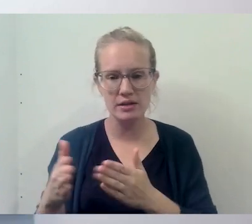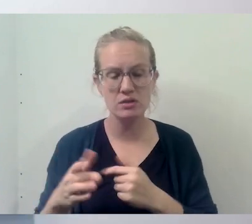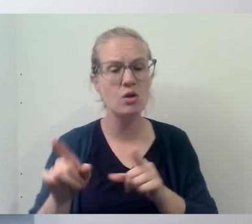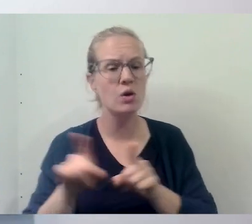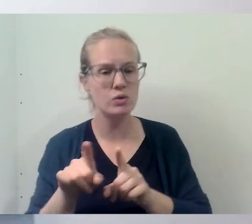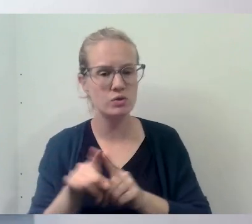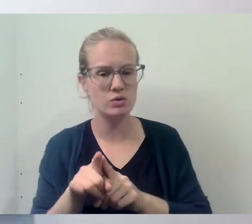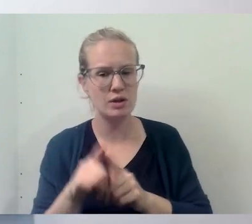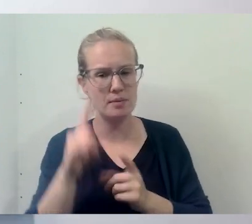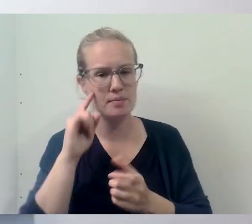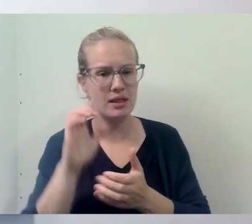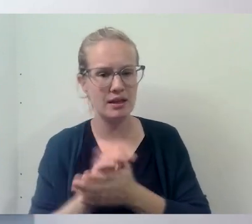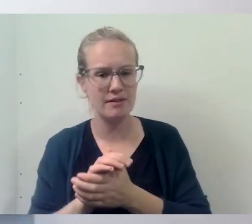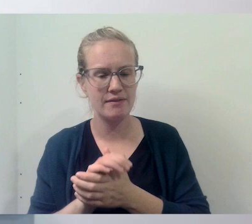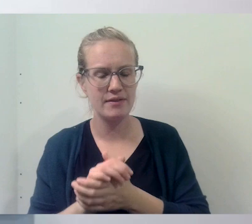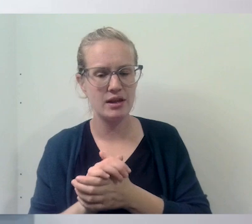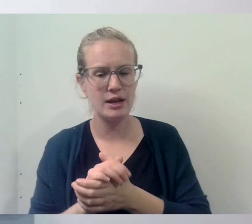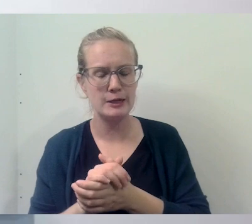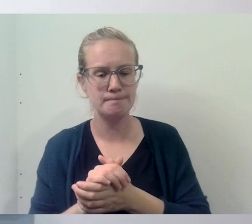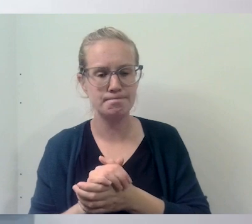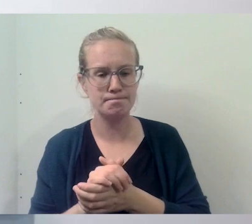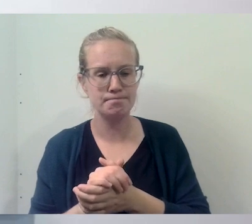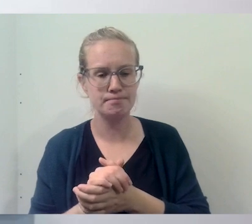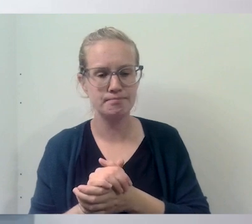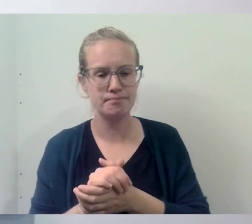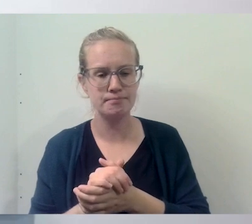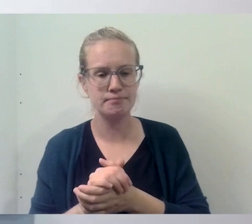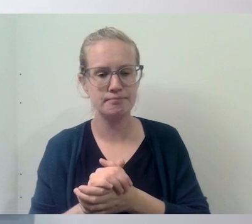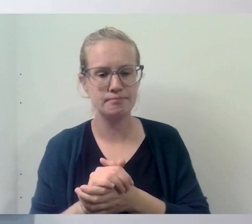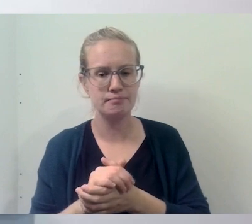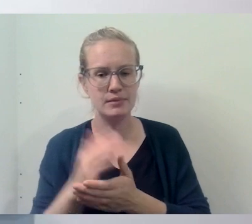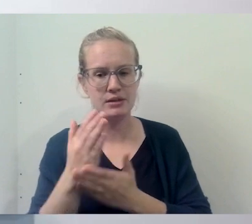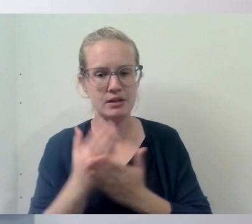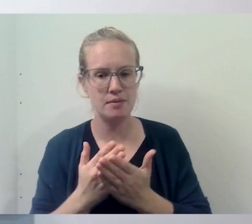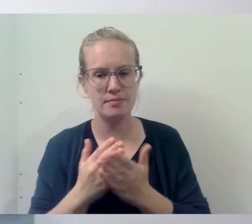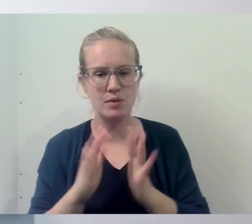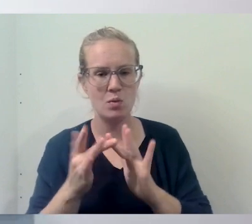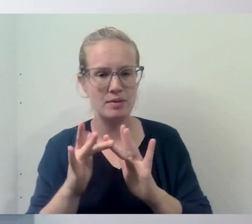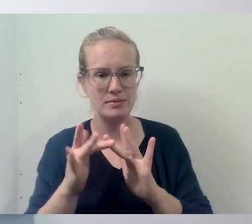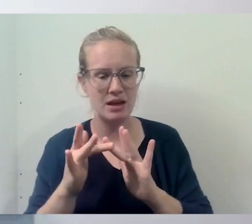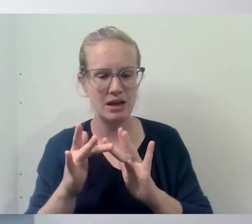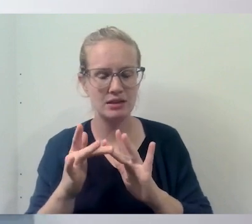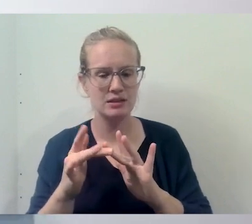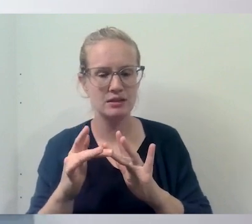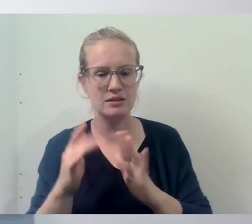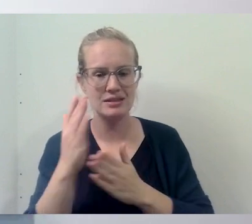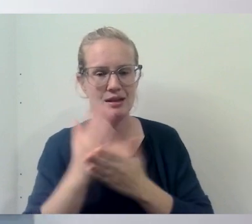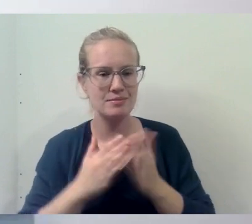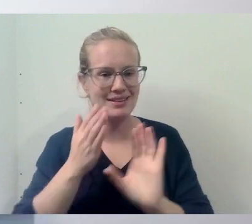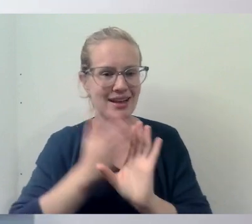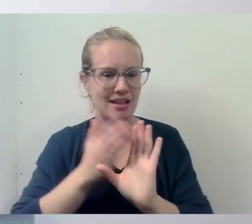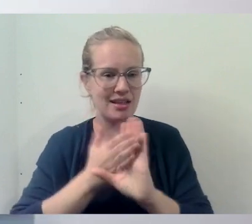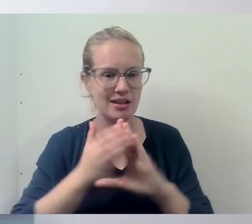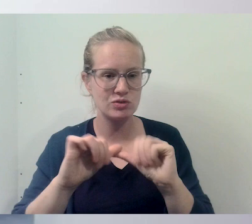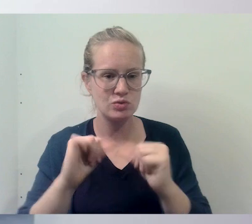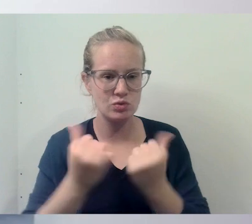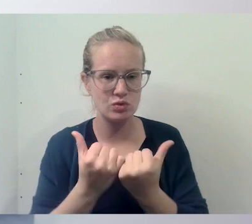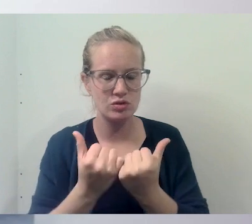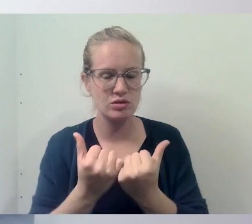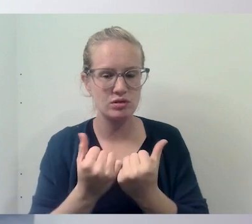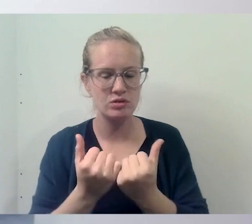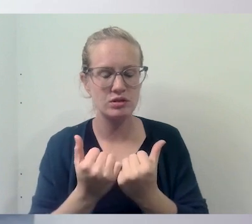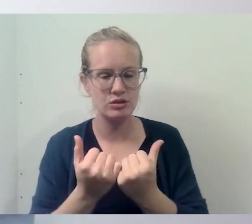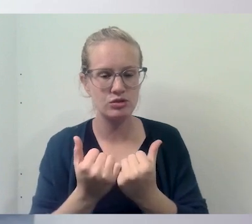also, so I believe that some, um, uh, some of the websites of some psychological associates, state